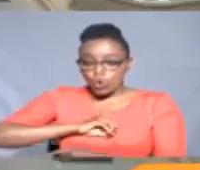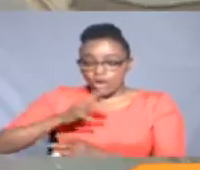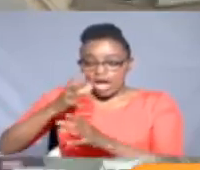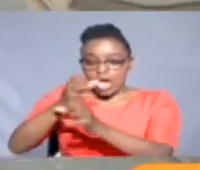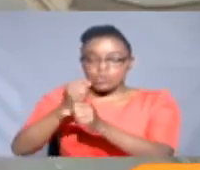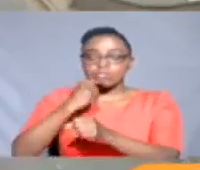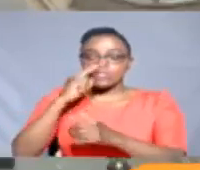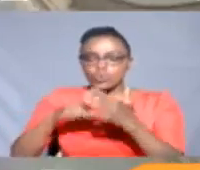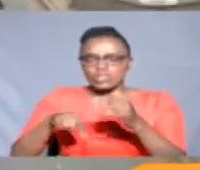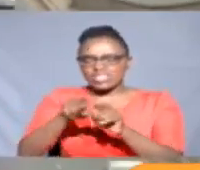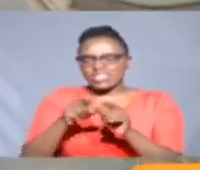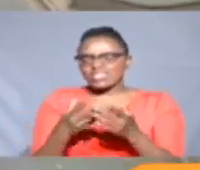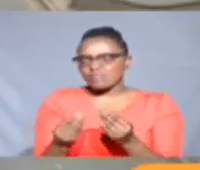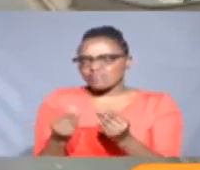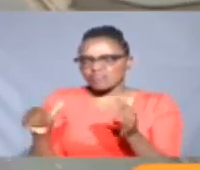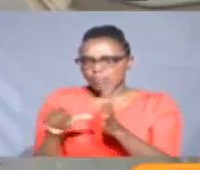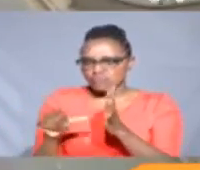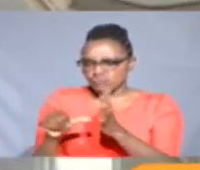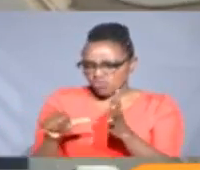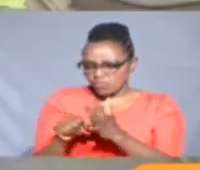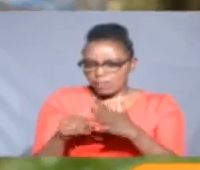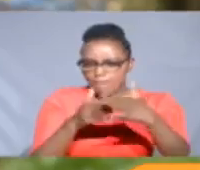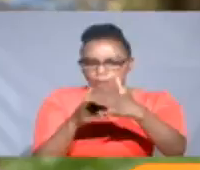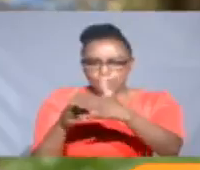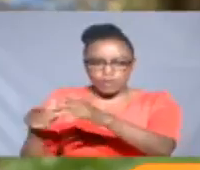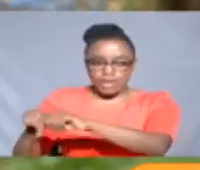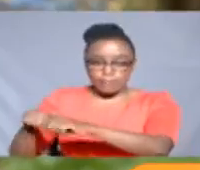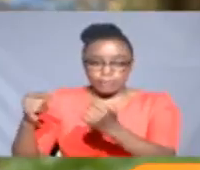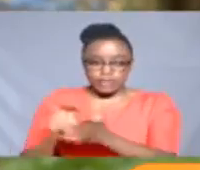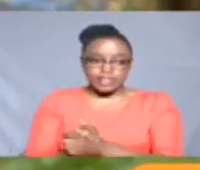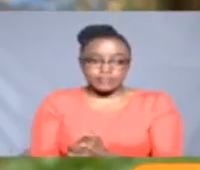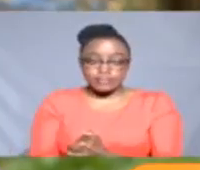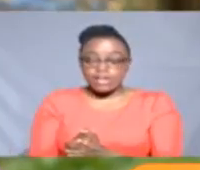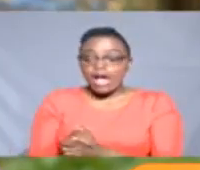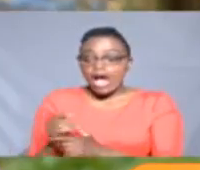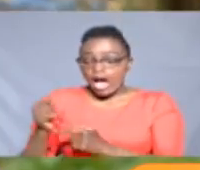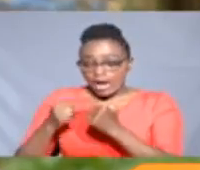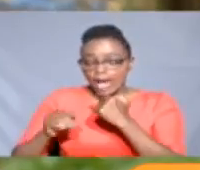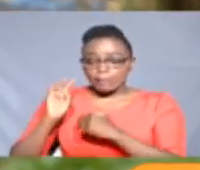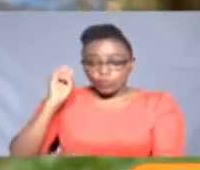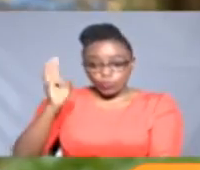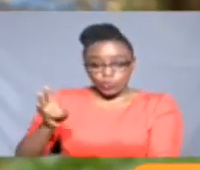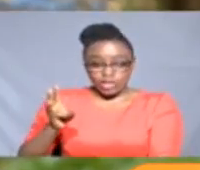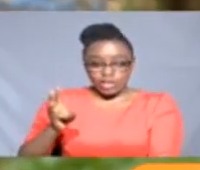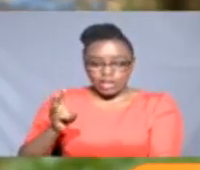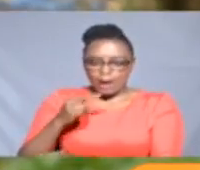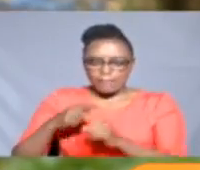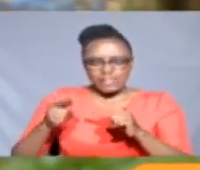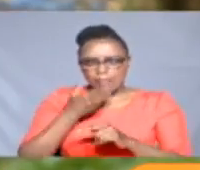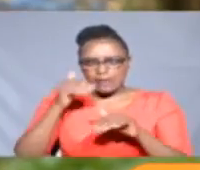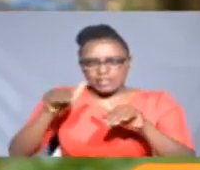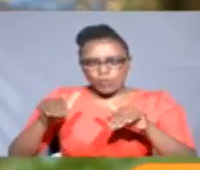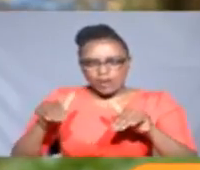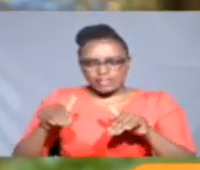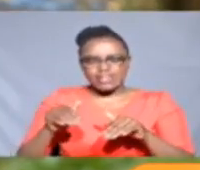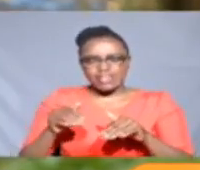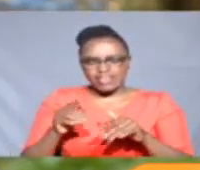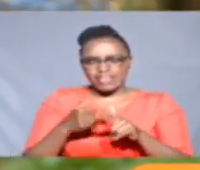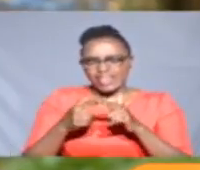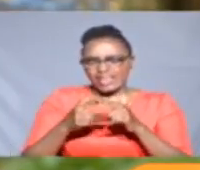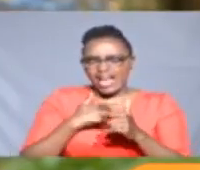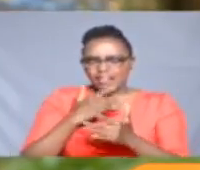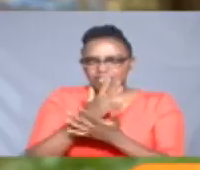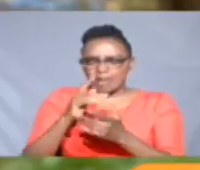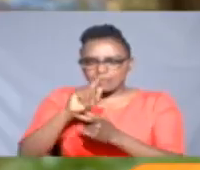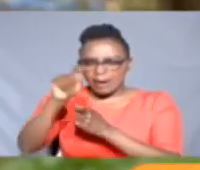Association says such hurdles in Kenya have been broken. It is coming. We would rather have to wait and have something that is